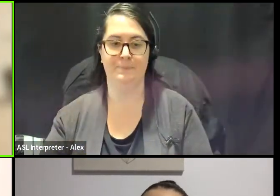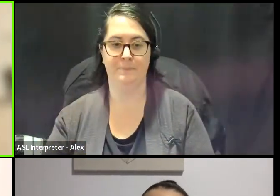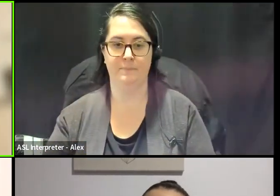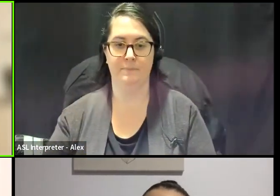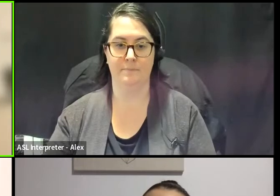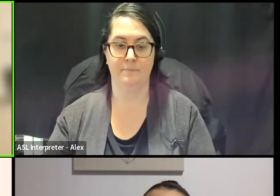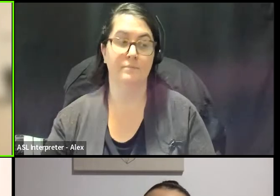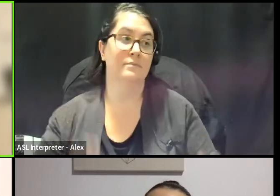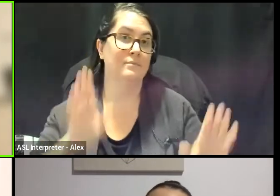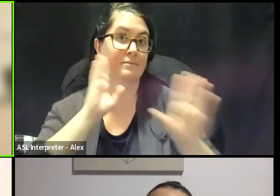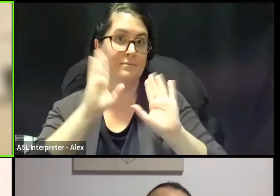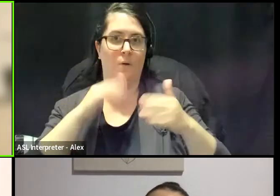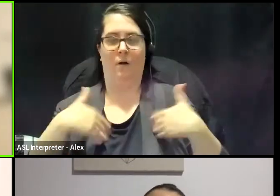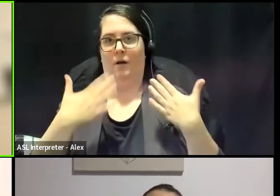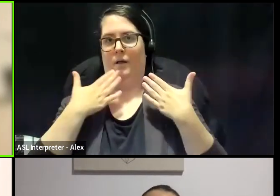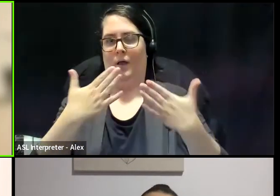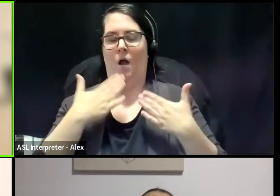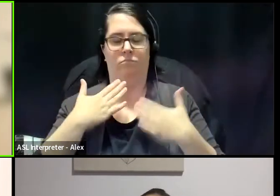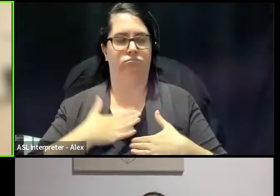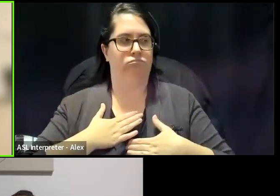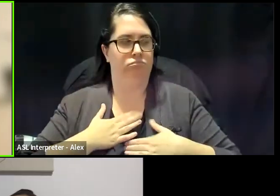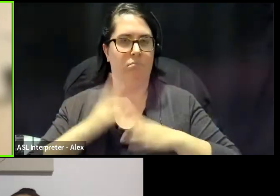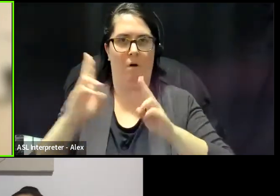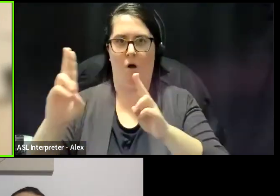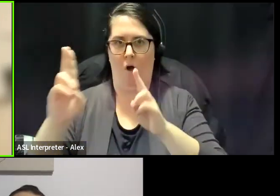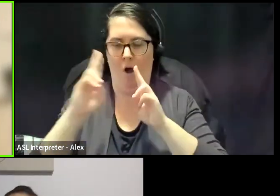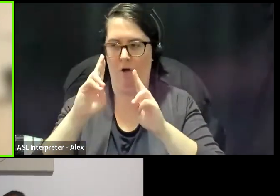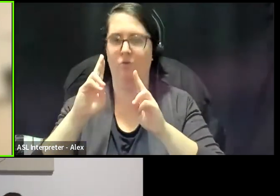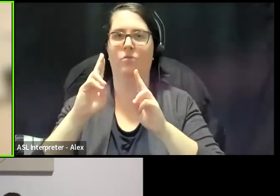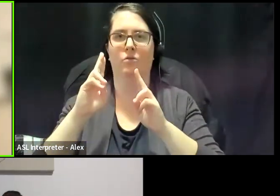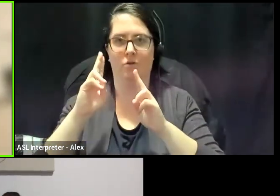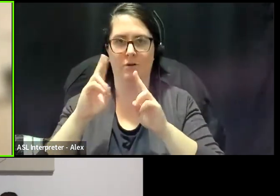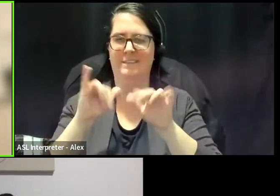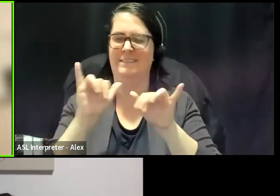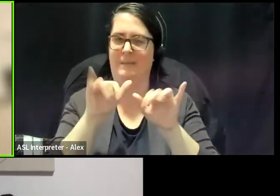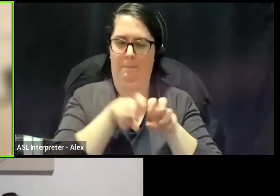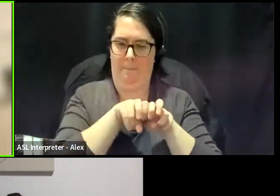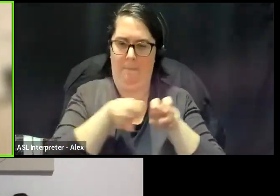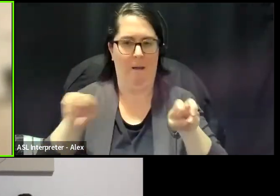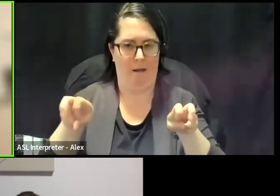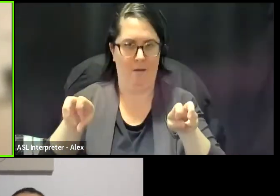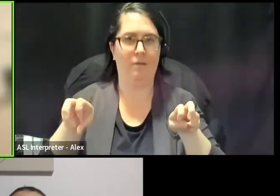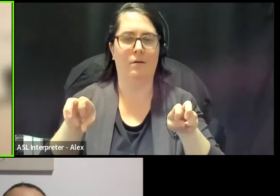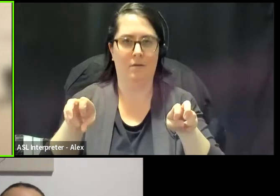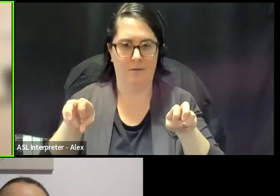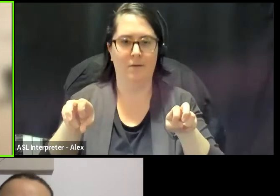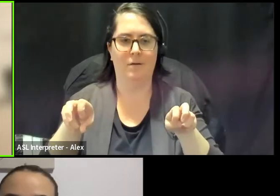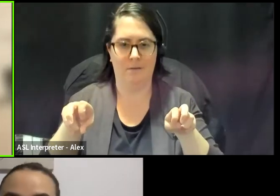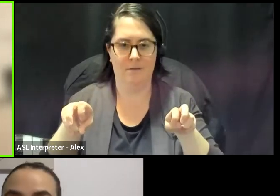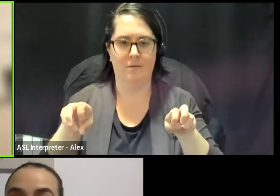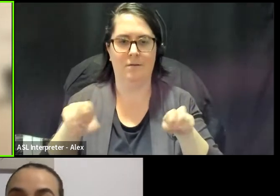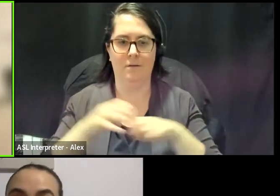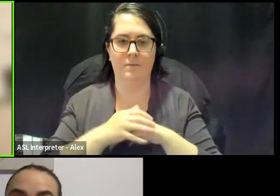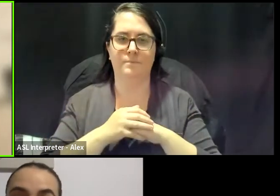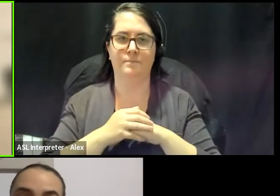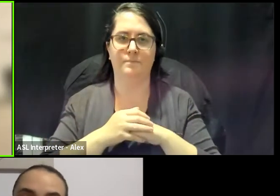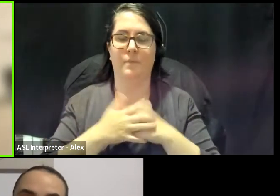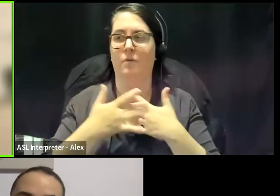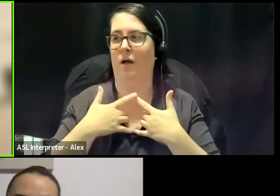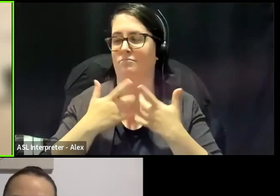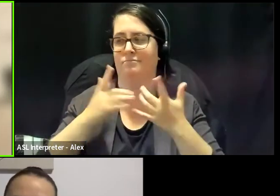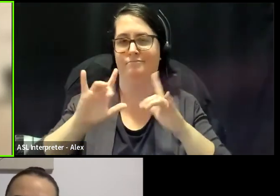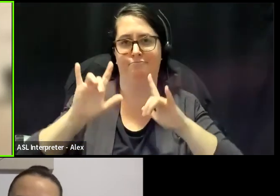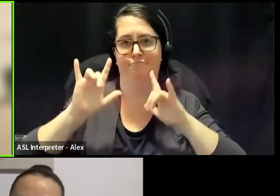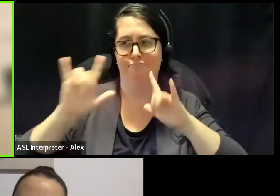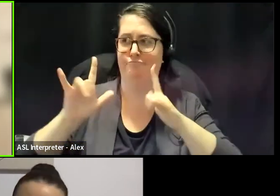Thank you very much. I'm so honored to be on this panel. I'd love, I'd like to send my love and